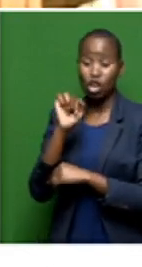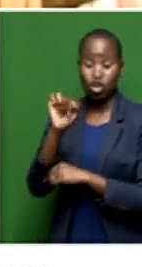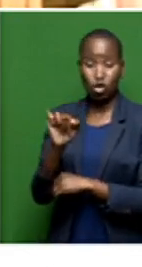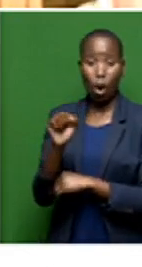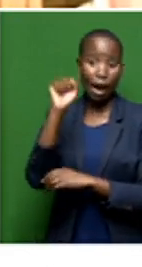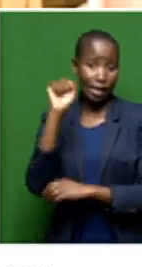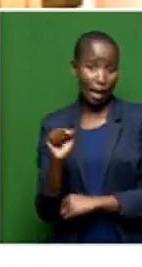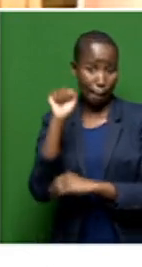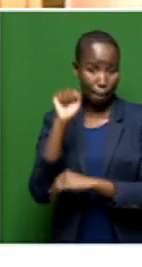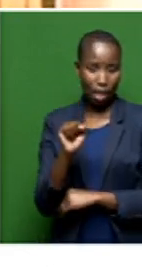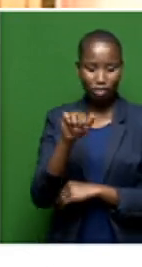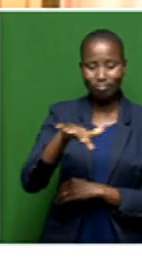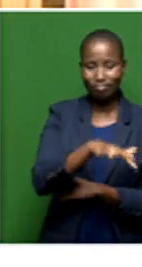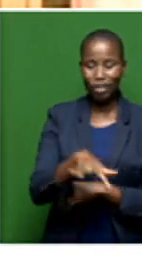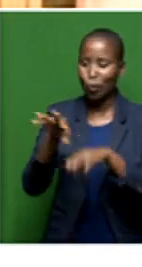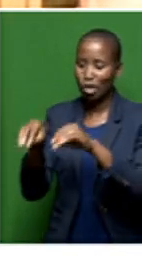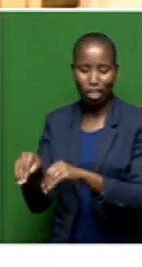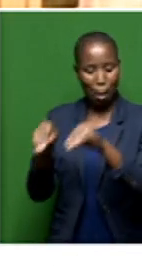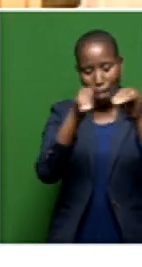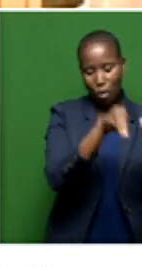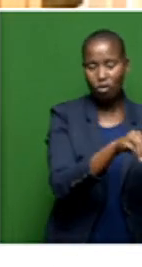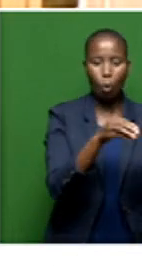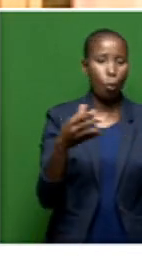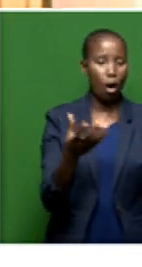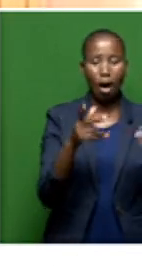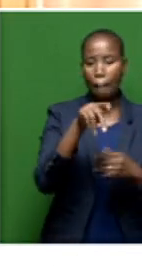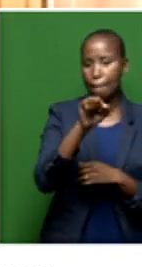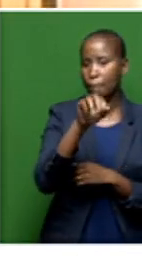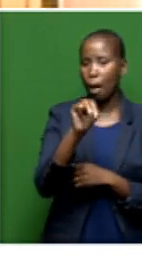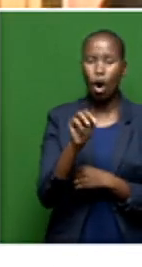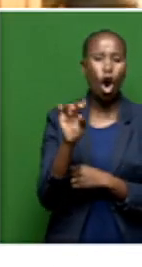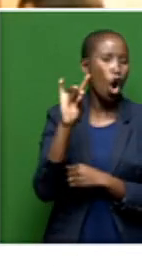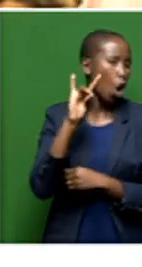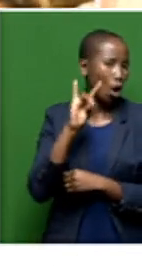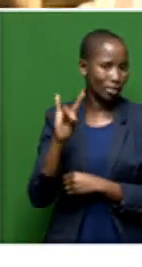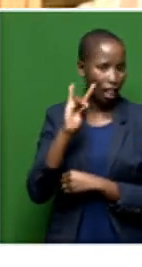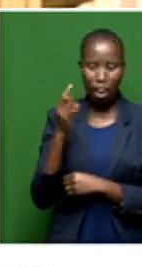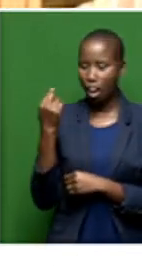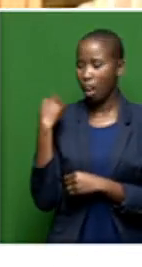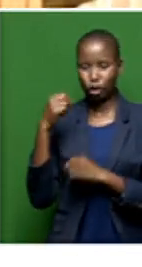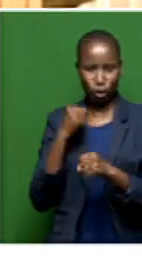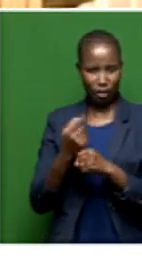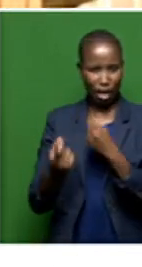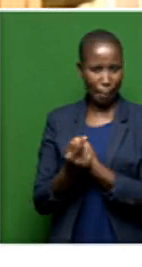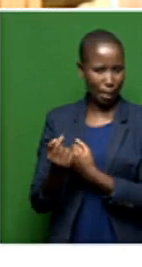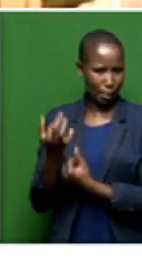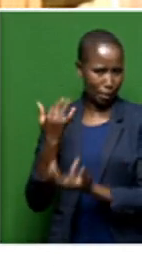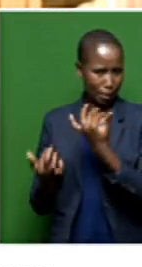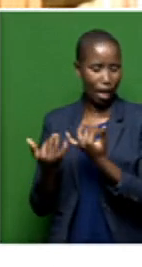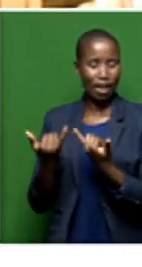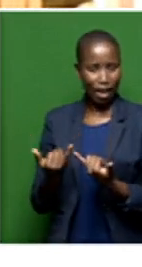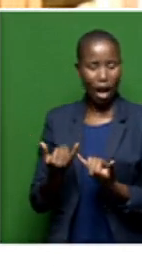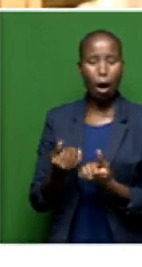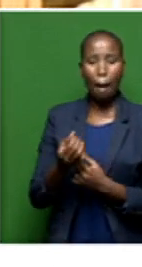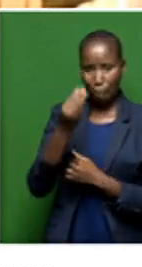province. But after seeing Palms Hotel really being gutted by fire last year, September, many questioning if Mahikeying is still standing